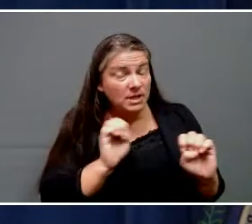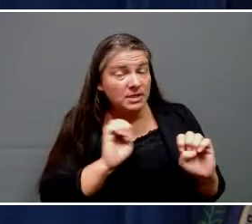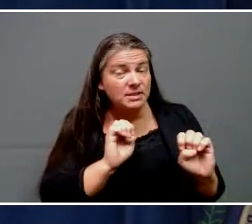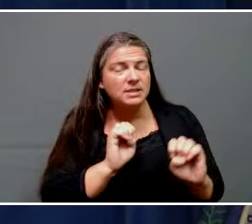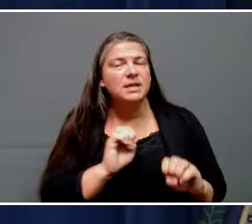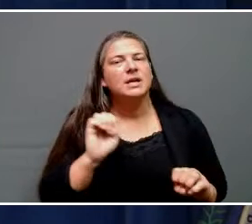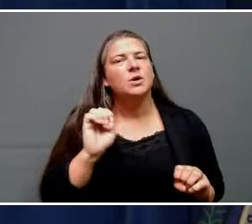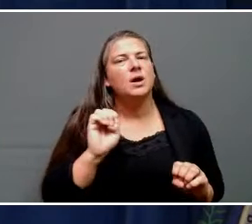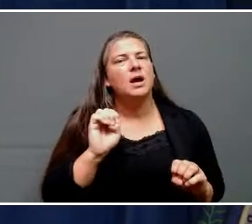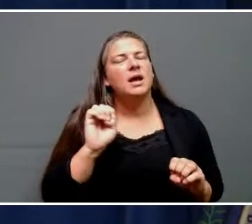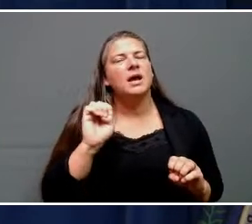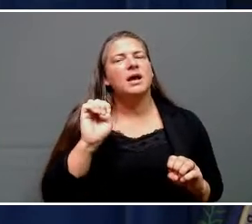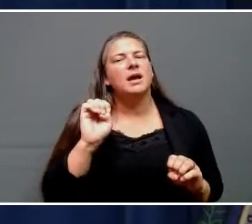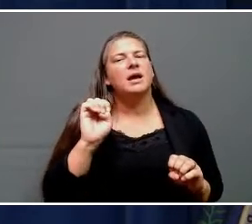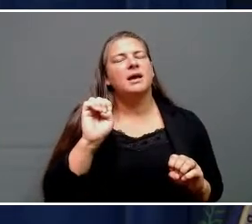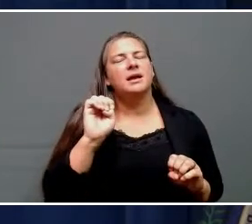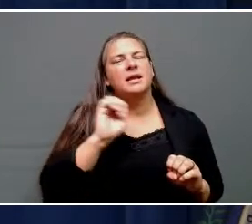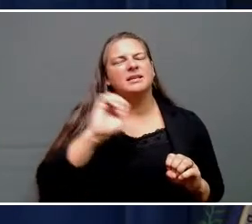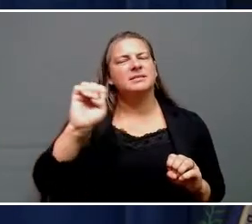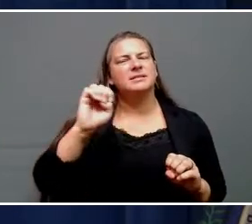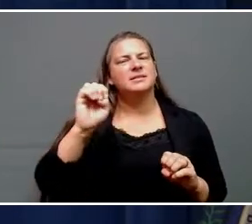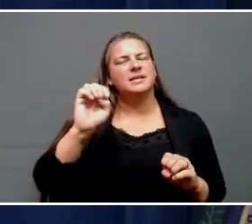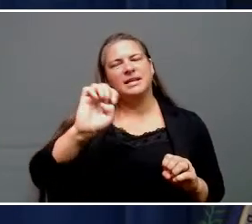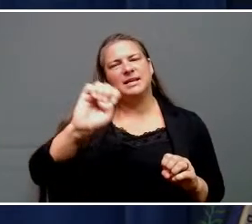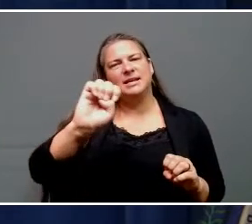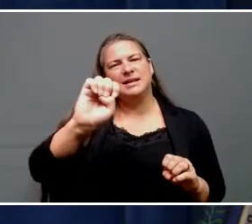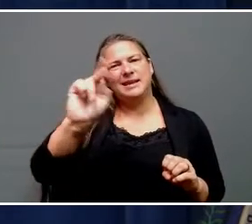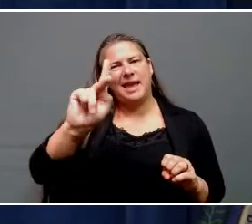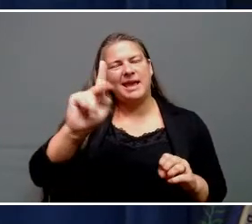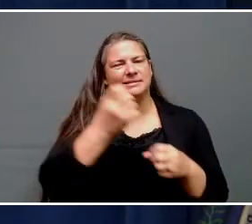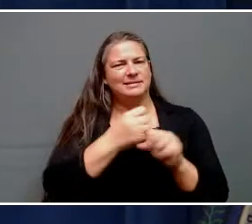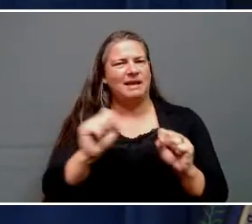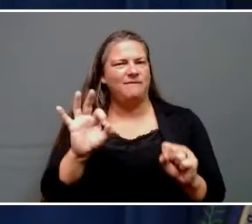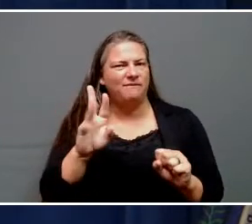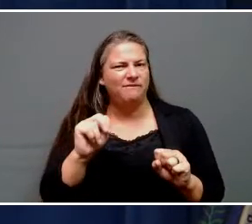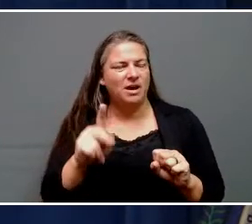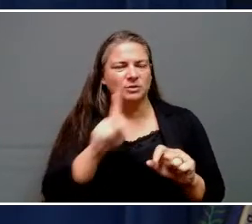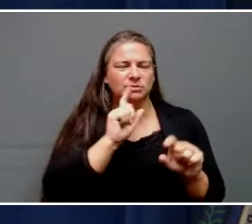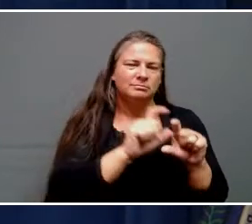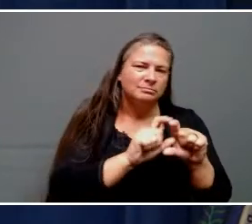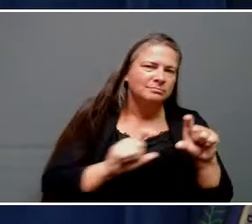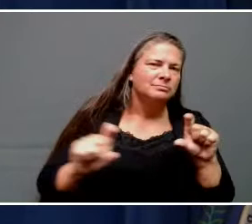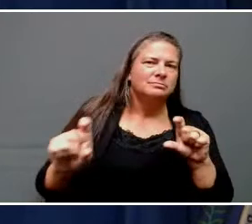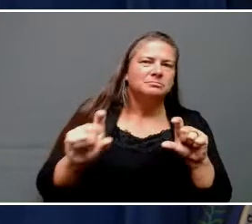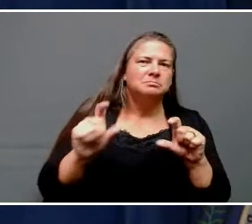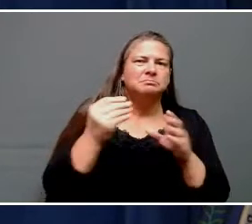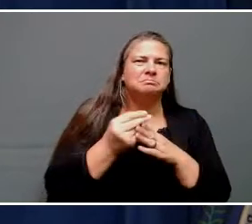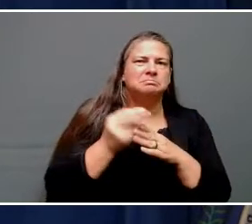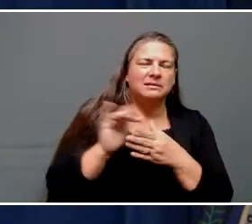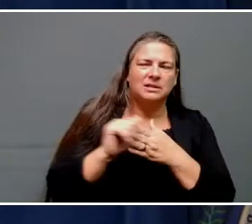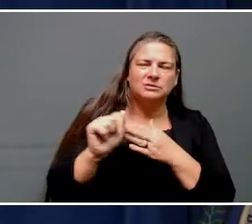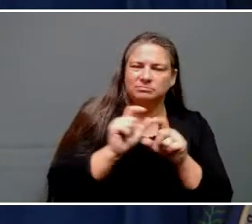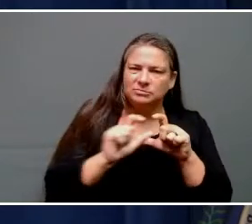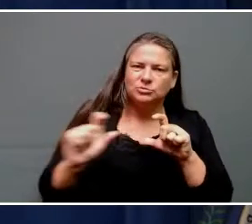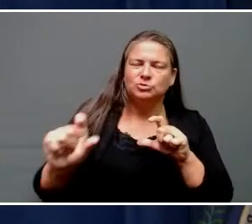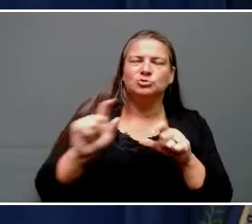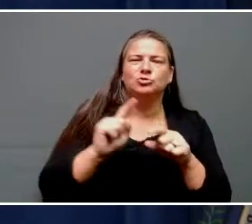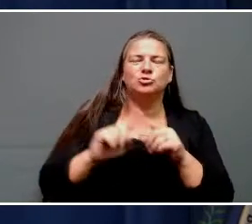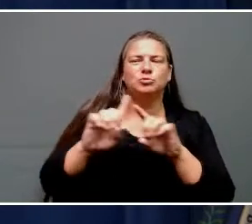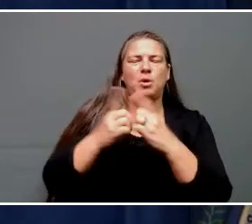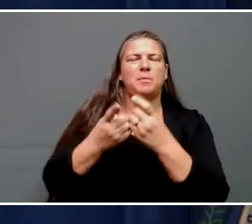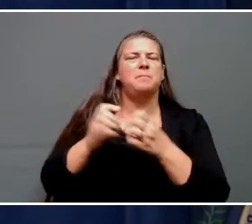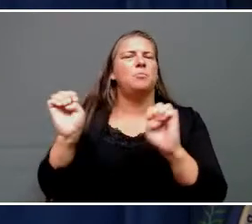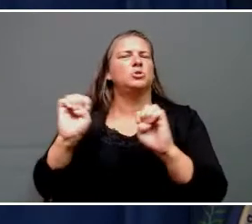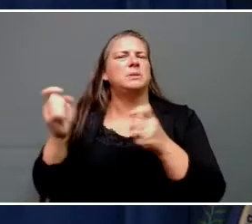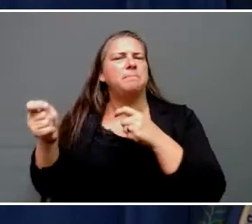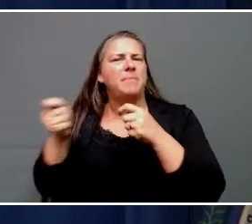Fund. $115 million of that will be provided to the Department of Military Affairs Division of Emergency Management to provide